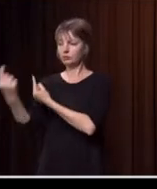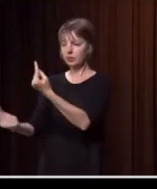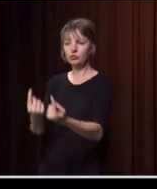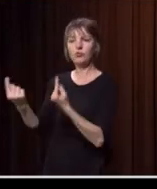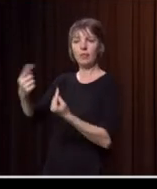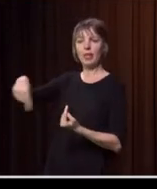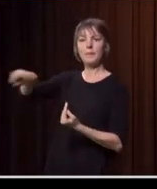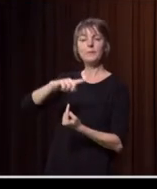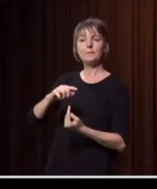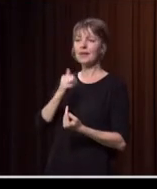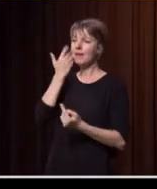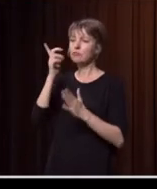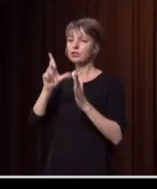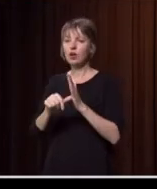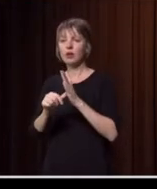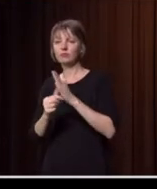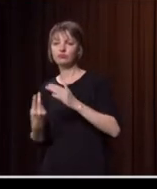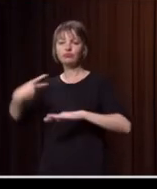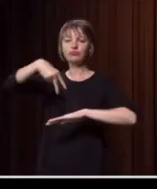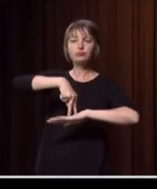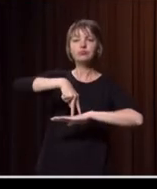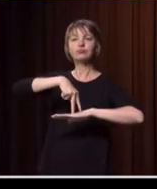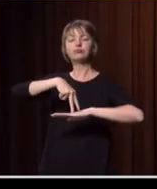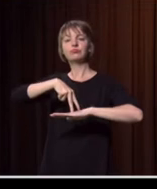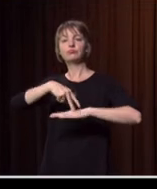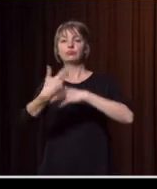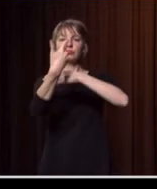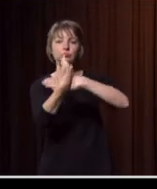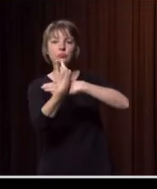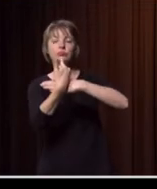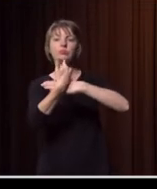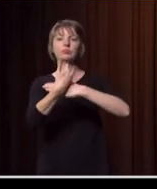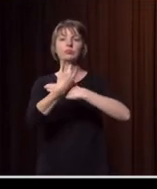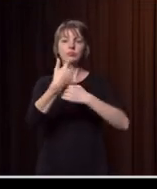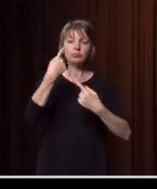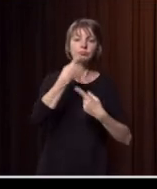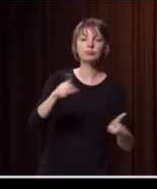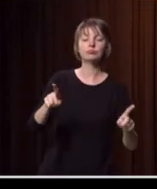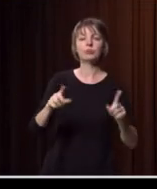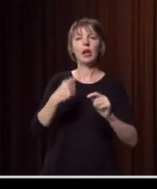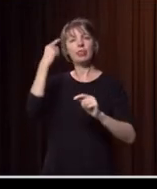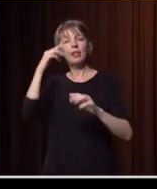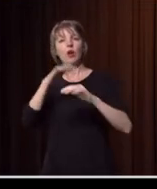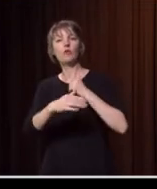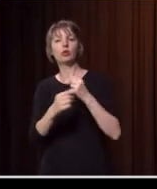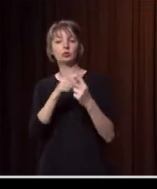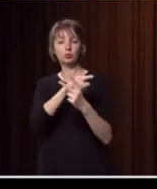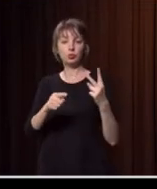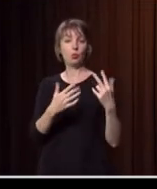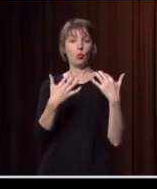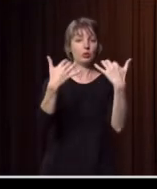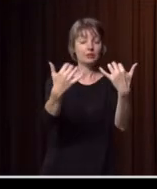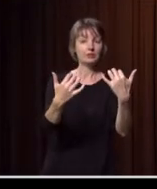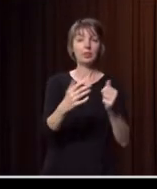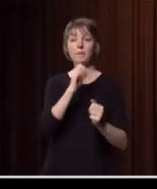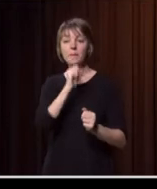conferences, every one of those media events that we went to, I tried to think of two broad audiences all the time, the remarkable men